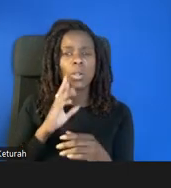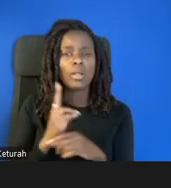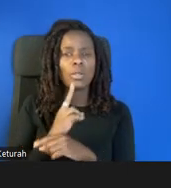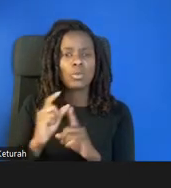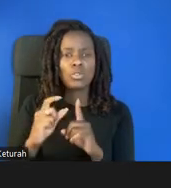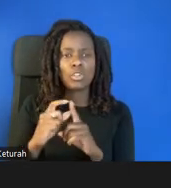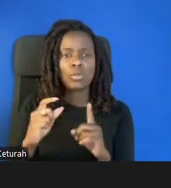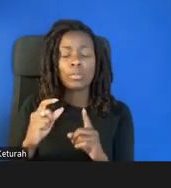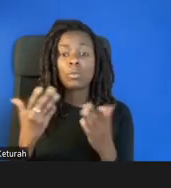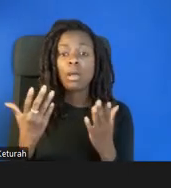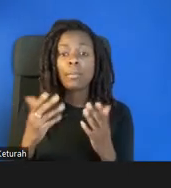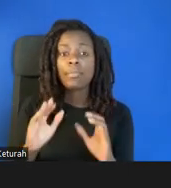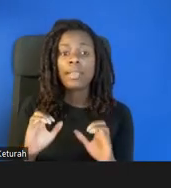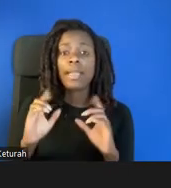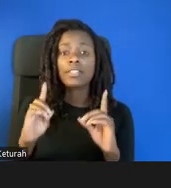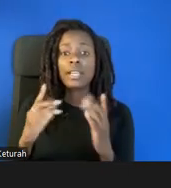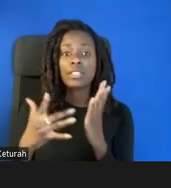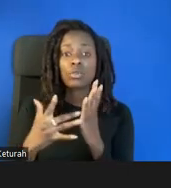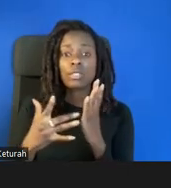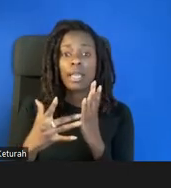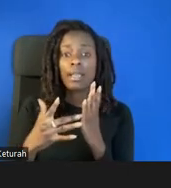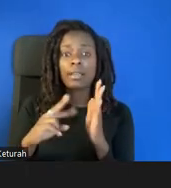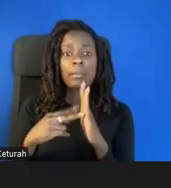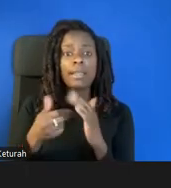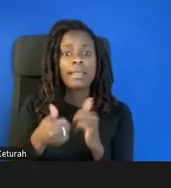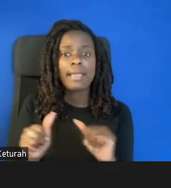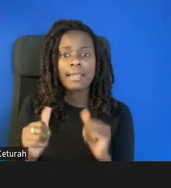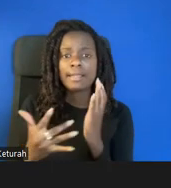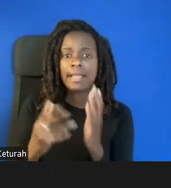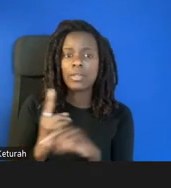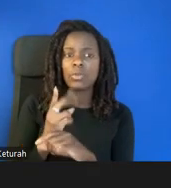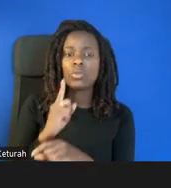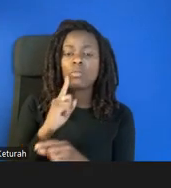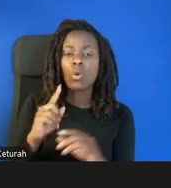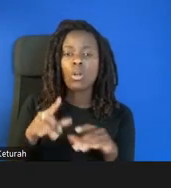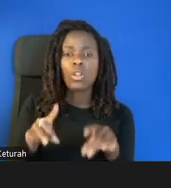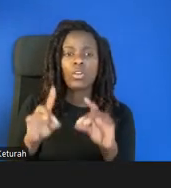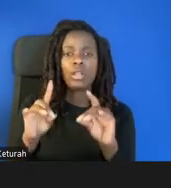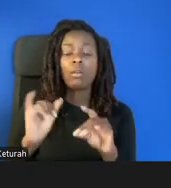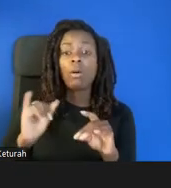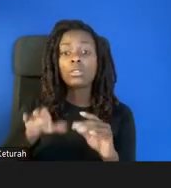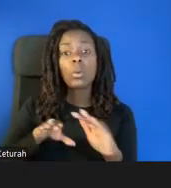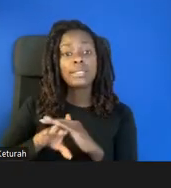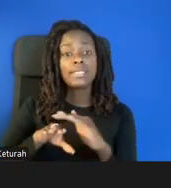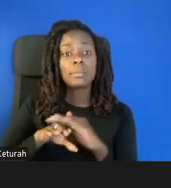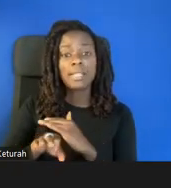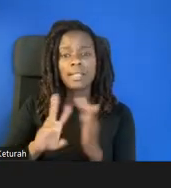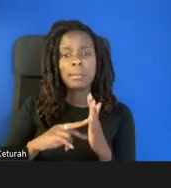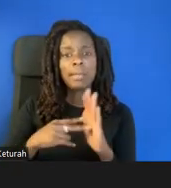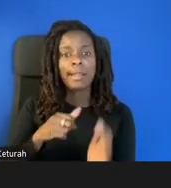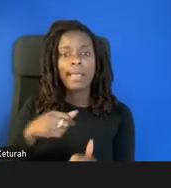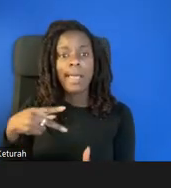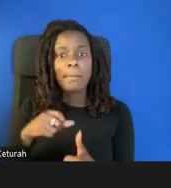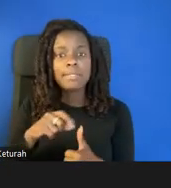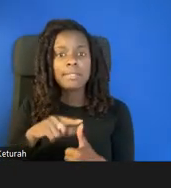known as a tech, which is any technology used for purposes of learning and accessibility, which is the design of apps, devices, materials,